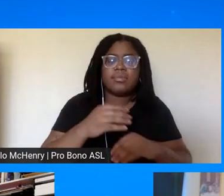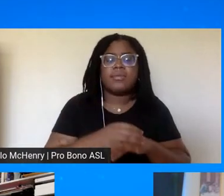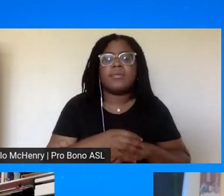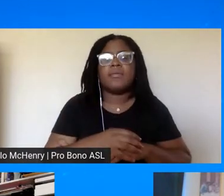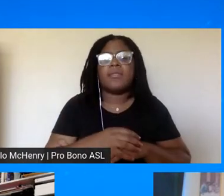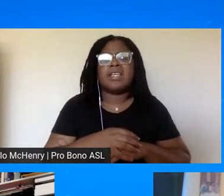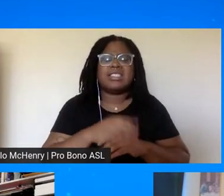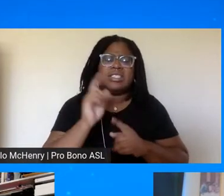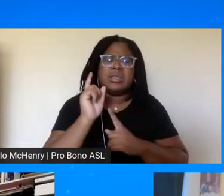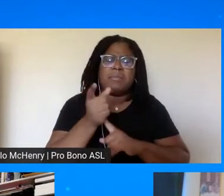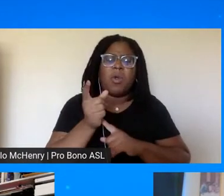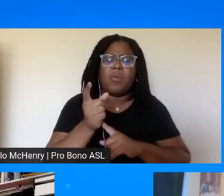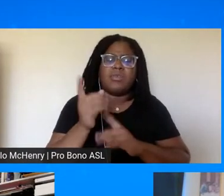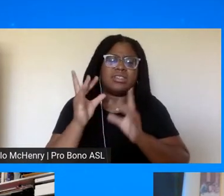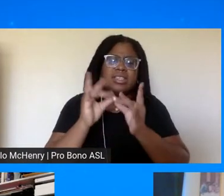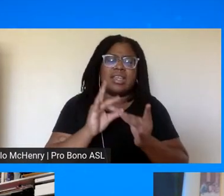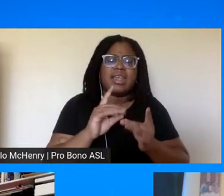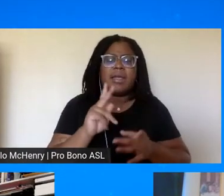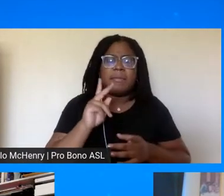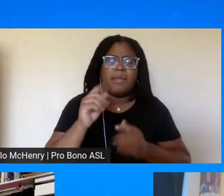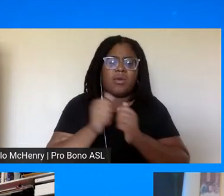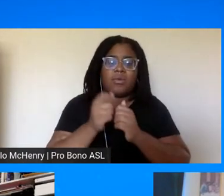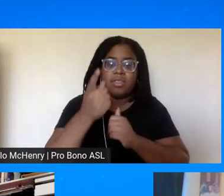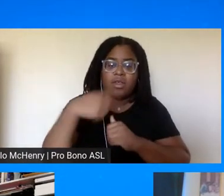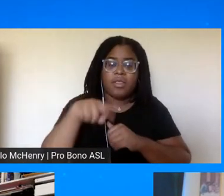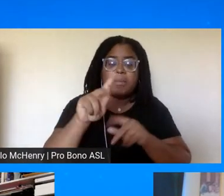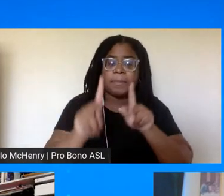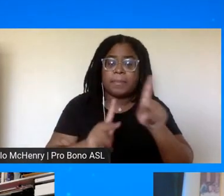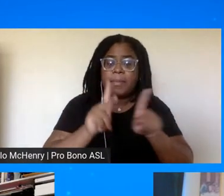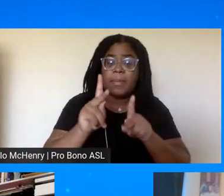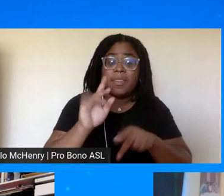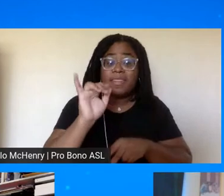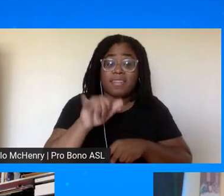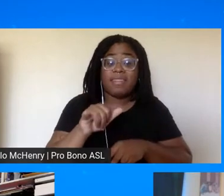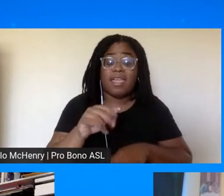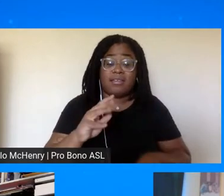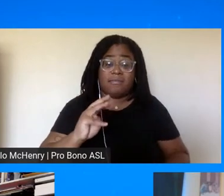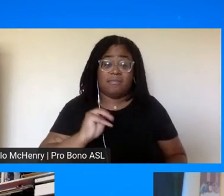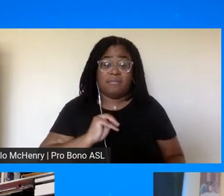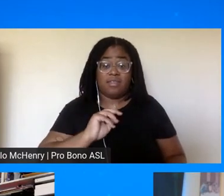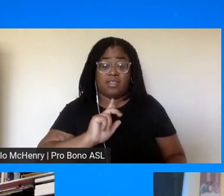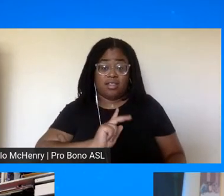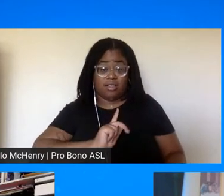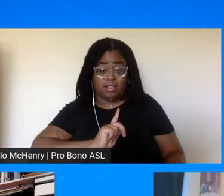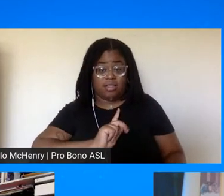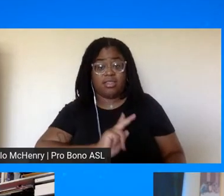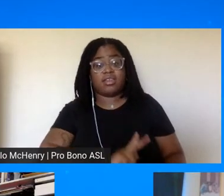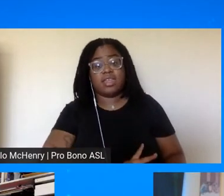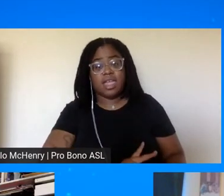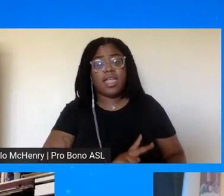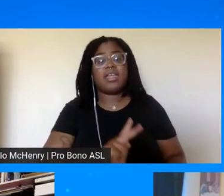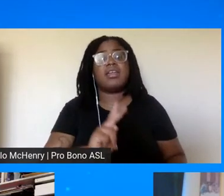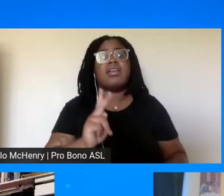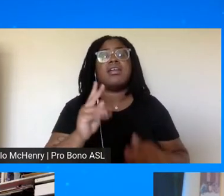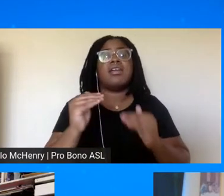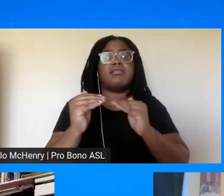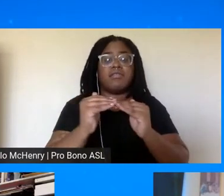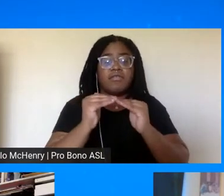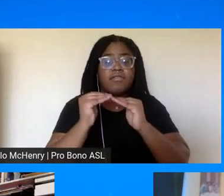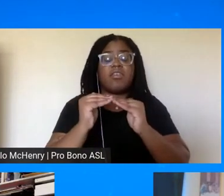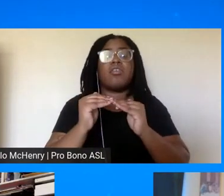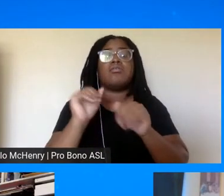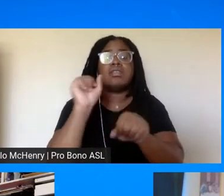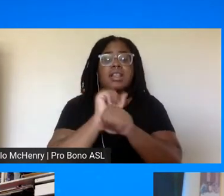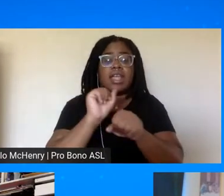connect back for people but that dr king believed in uh fair labor labor non-discriminatory